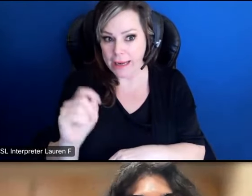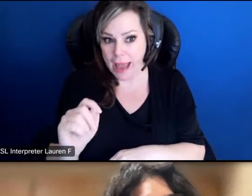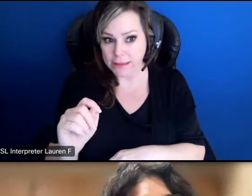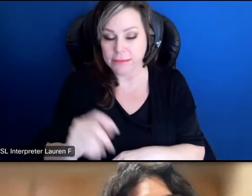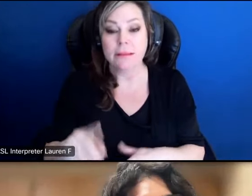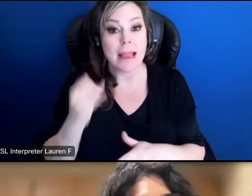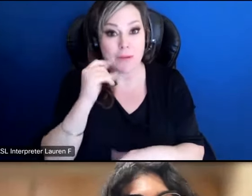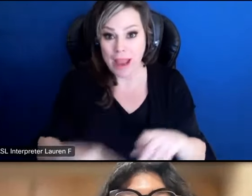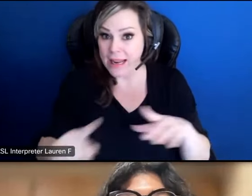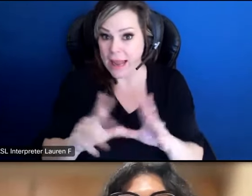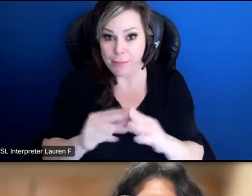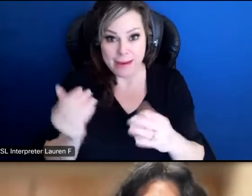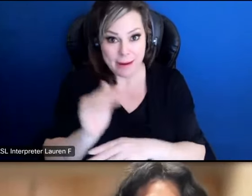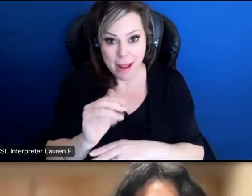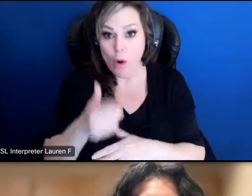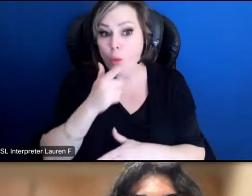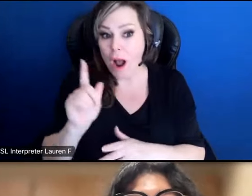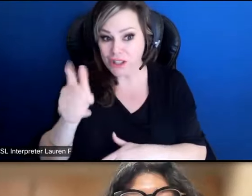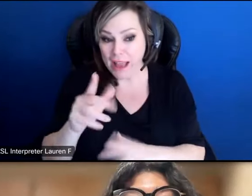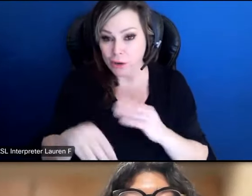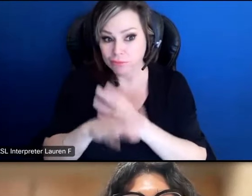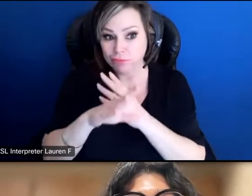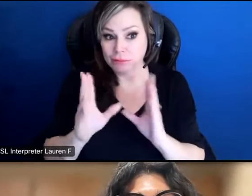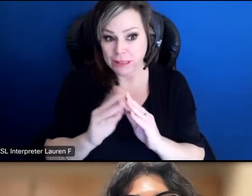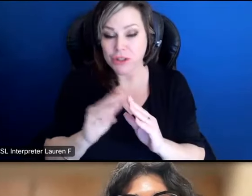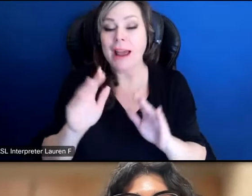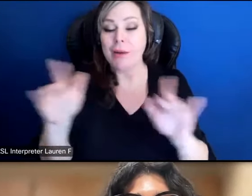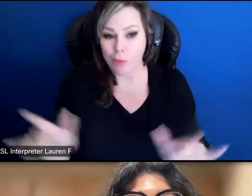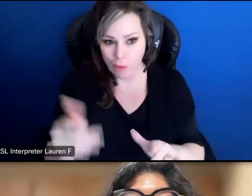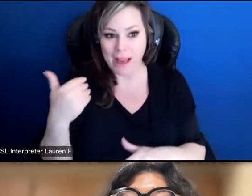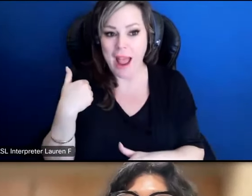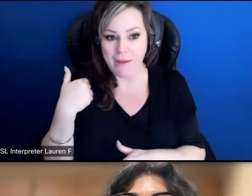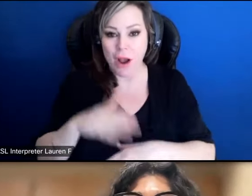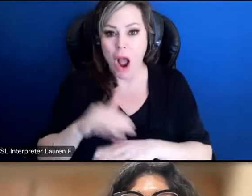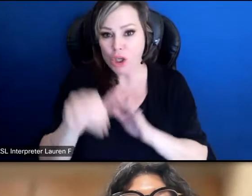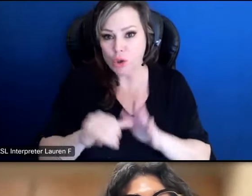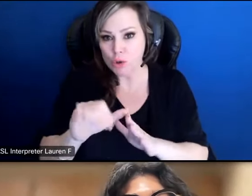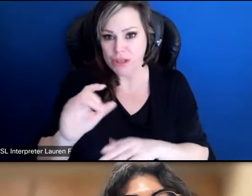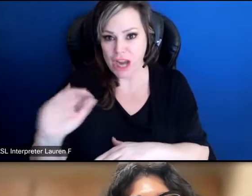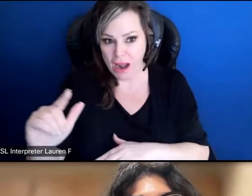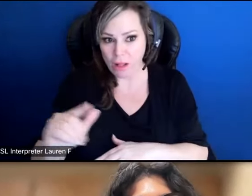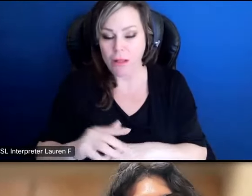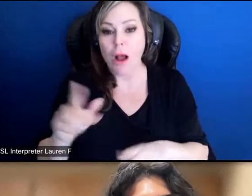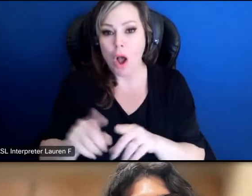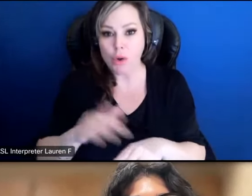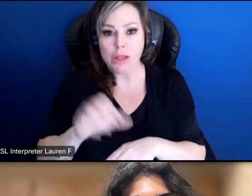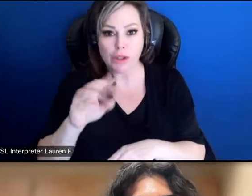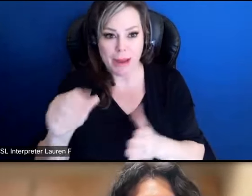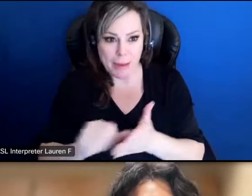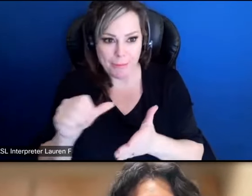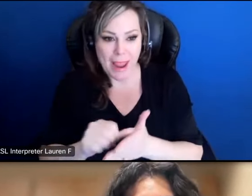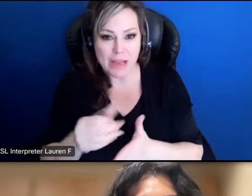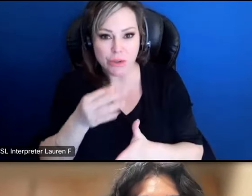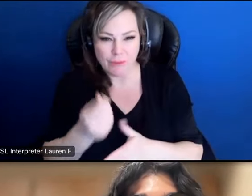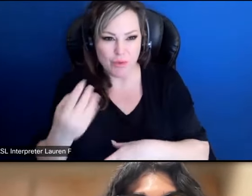for those who are unable to attend tonight or would like to watch this session again a recording of this meeting will be available on our youtube channel and we place on our social media pages in the